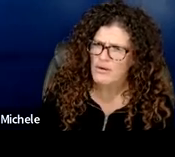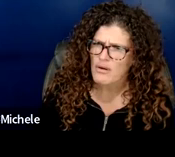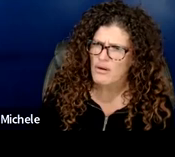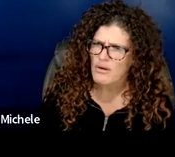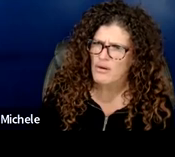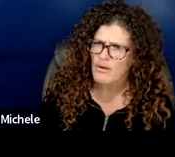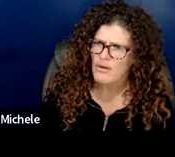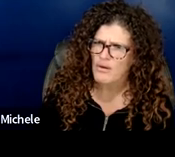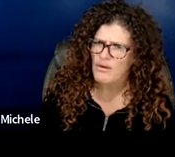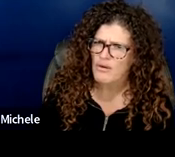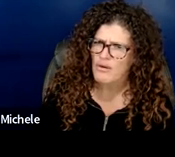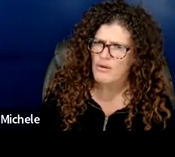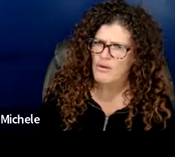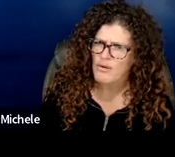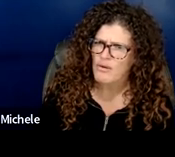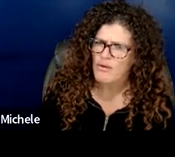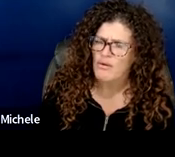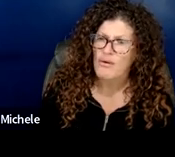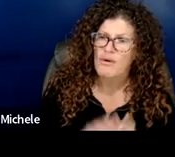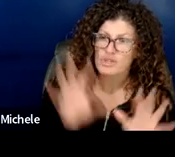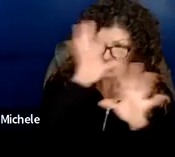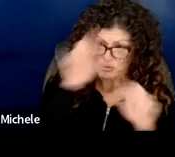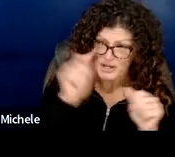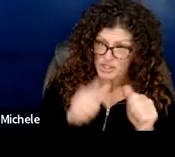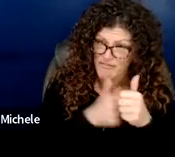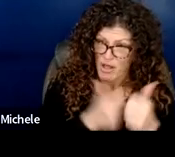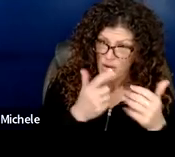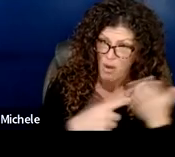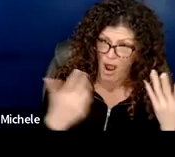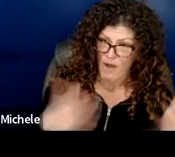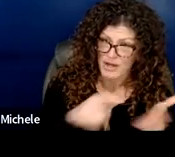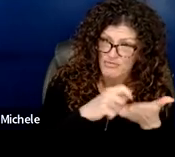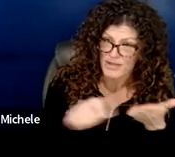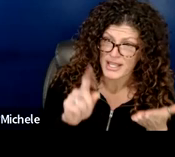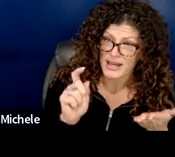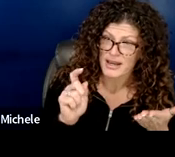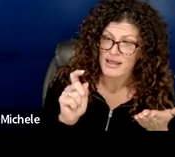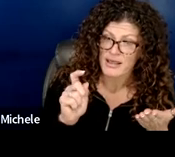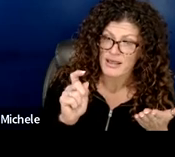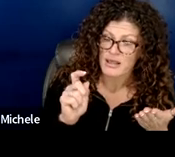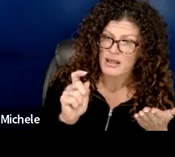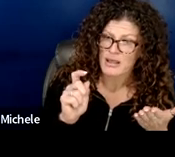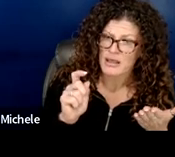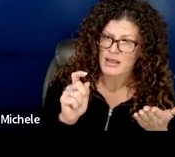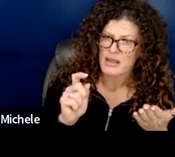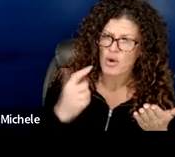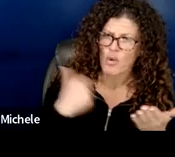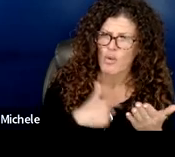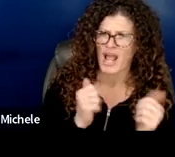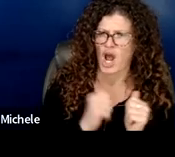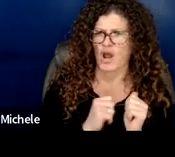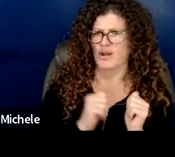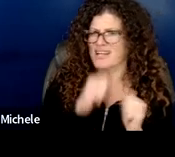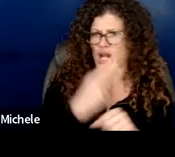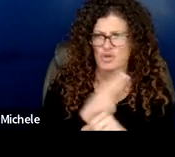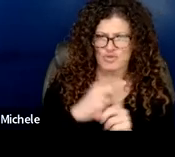written in the district meaning that we're moving toward oh i guess we're tending to move away from sei and there's